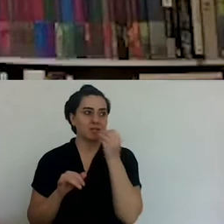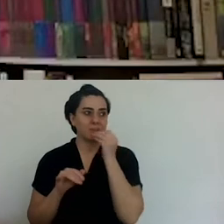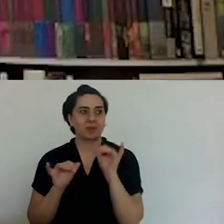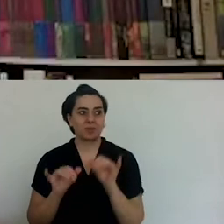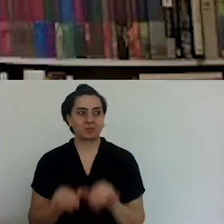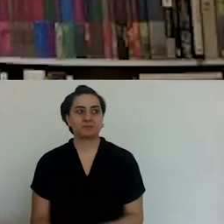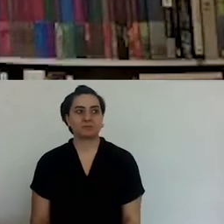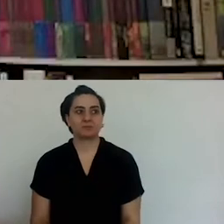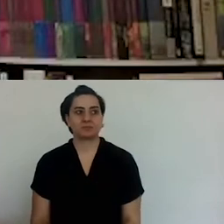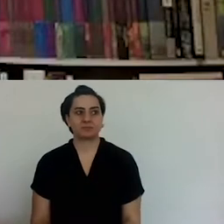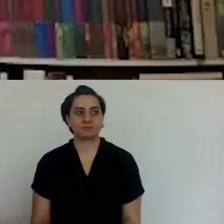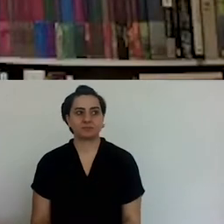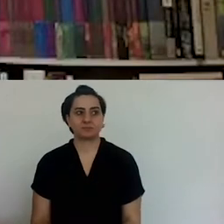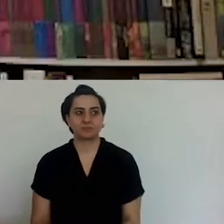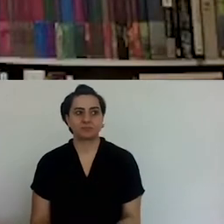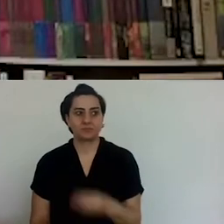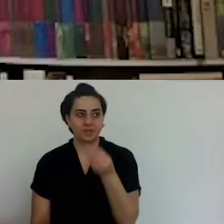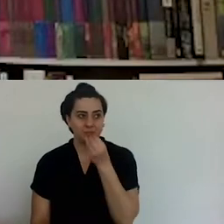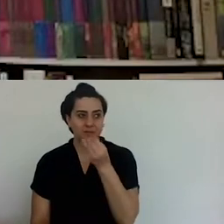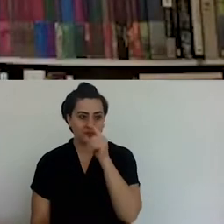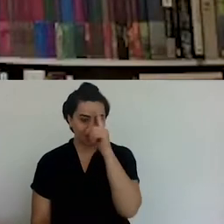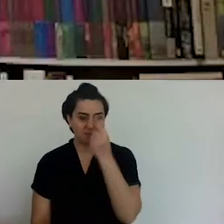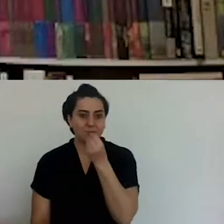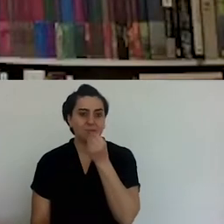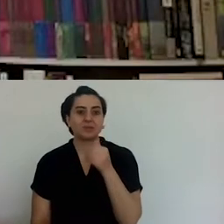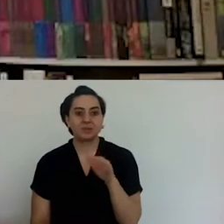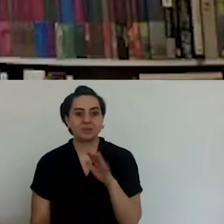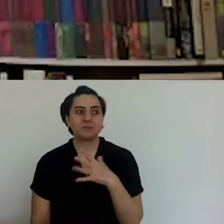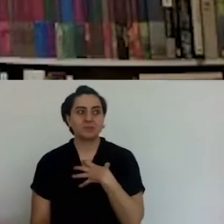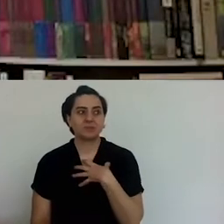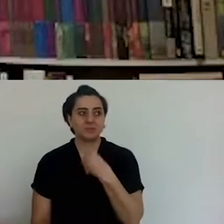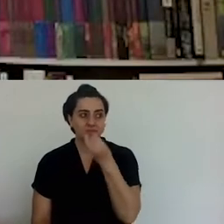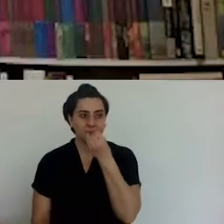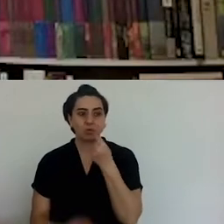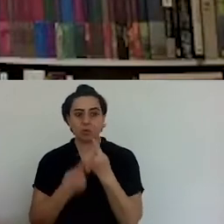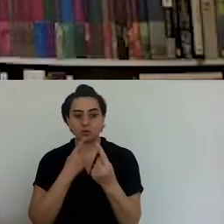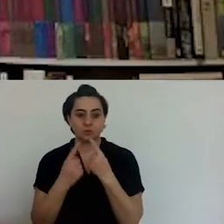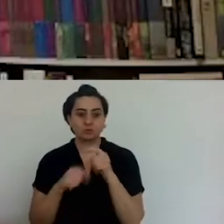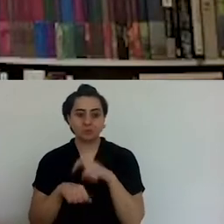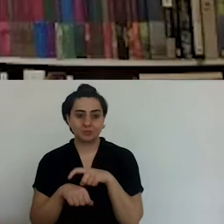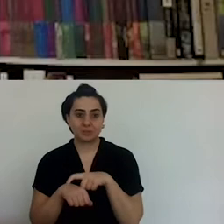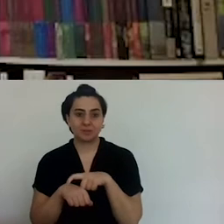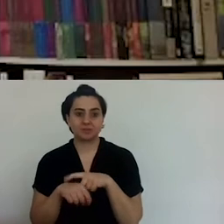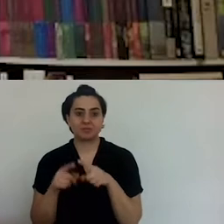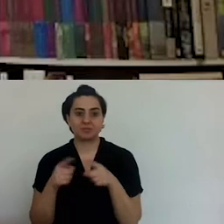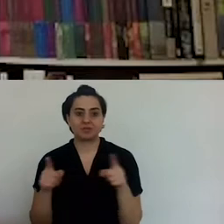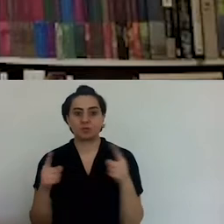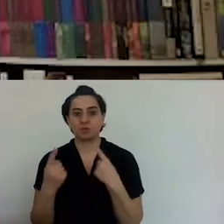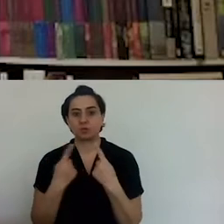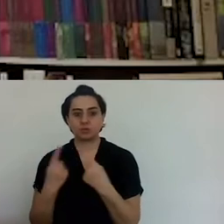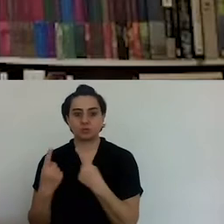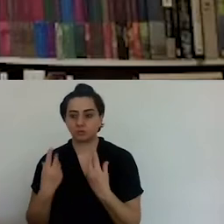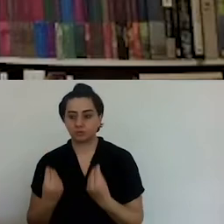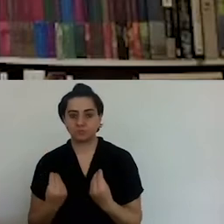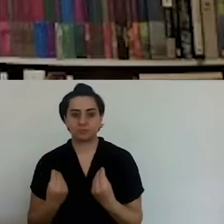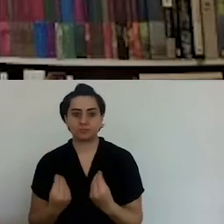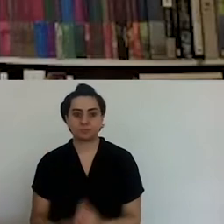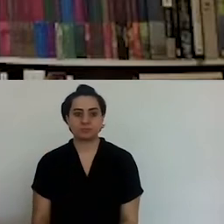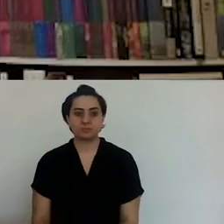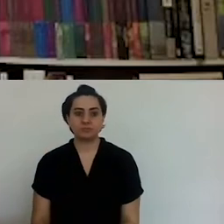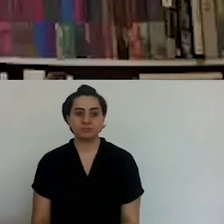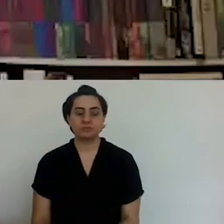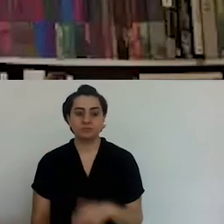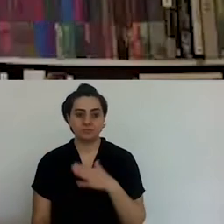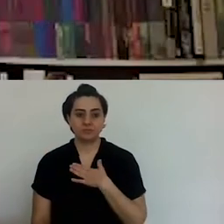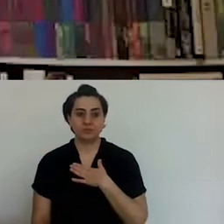talk about football in those terms. That also goes for food. In fact, when we talk about food, we